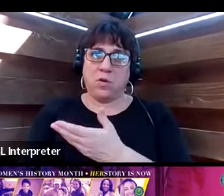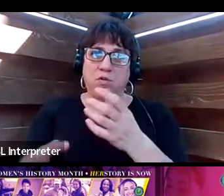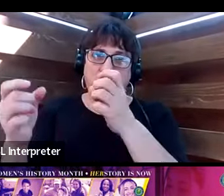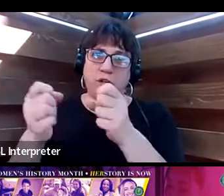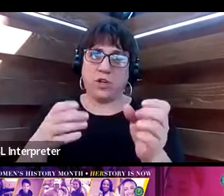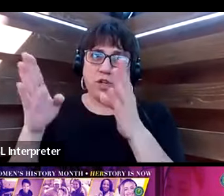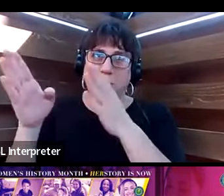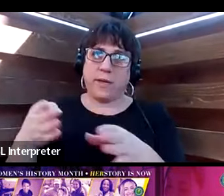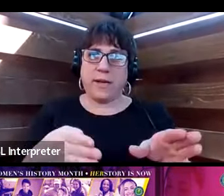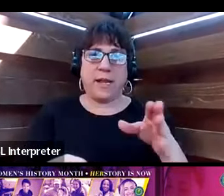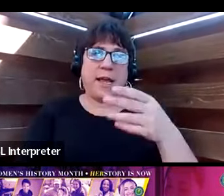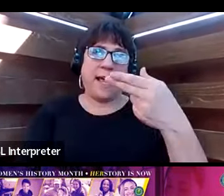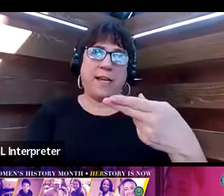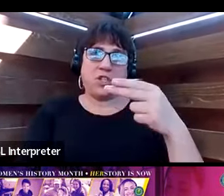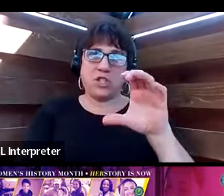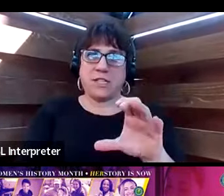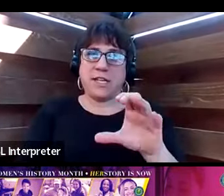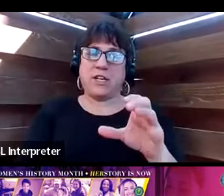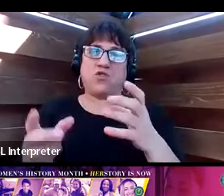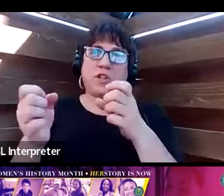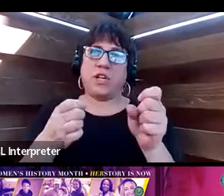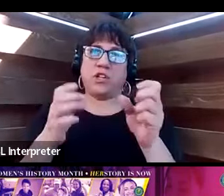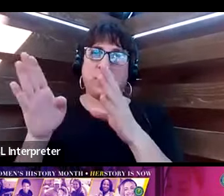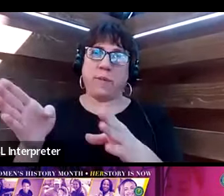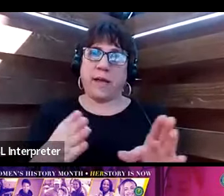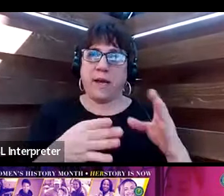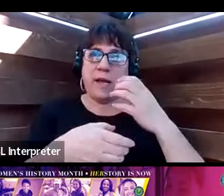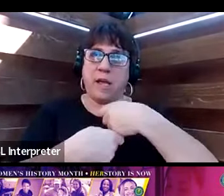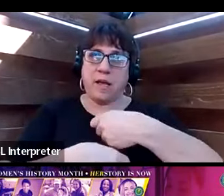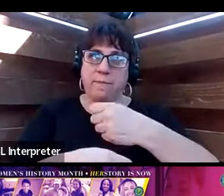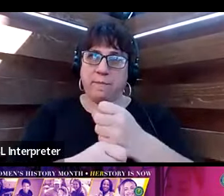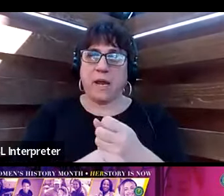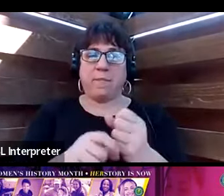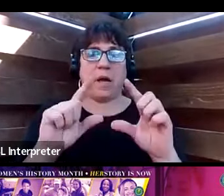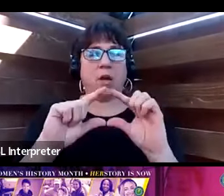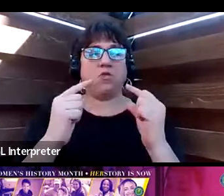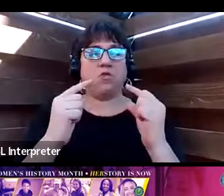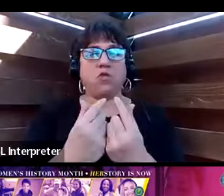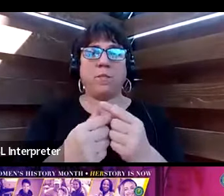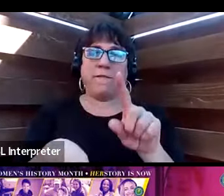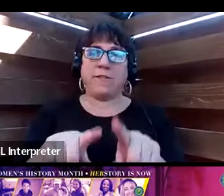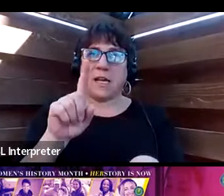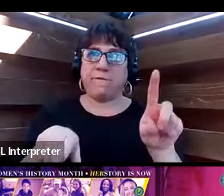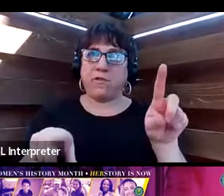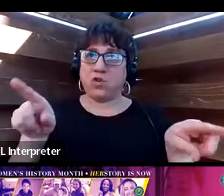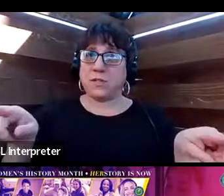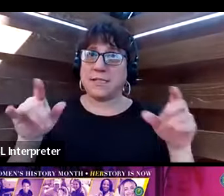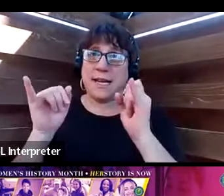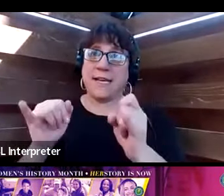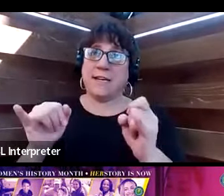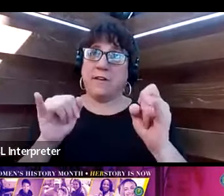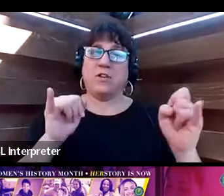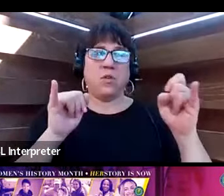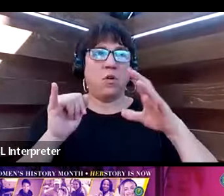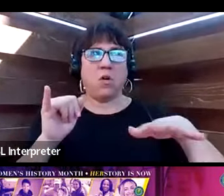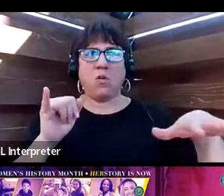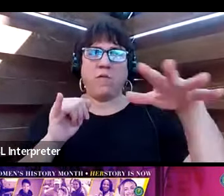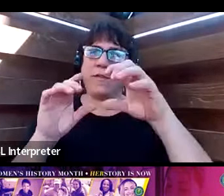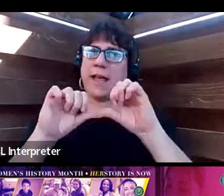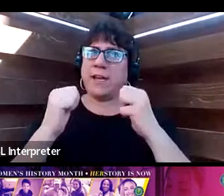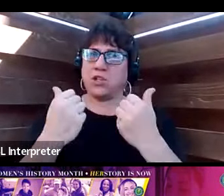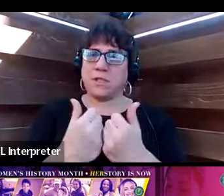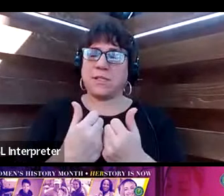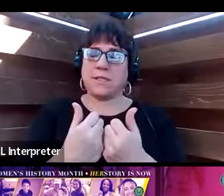plan, the agency's strategic plan. And it's created for us by us, by a group of diverse individuals across the agency